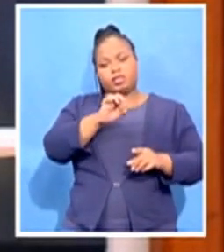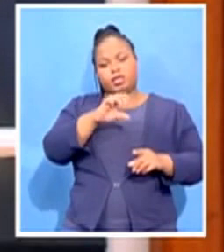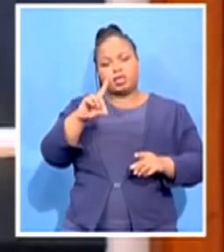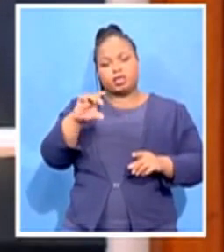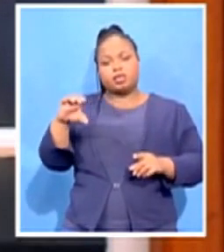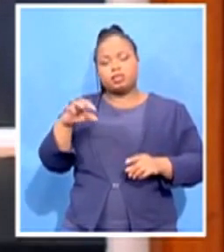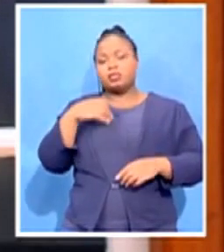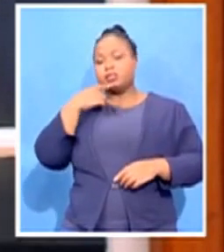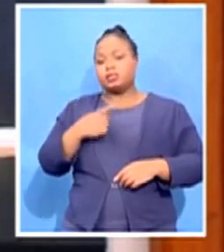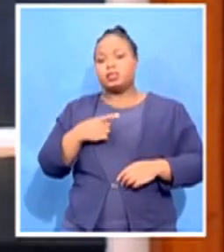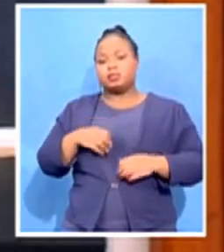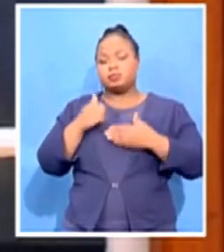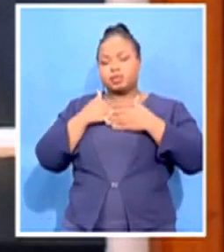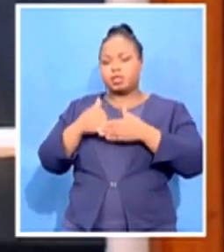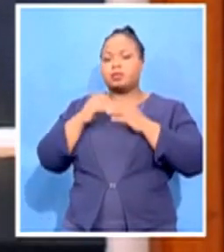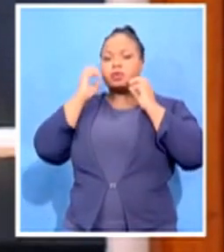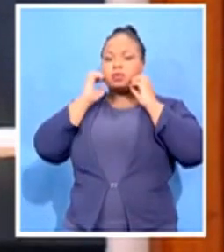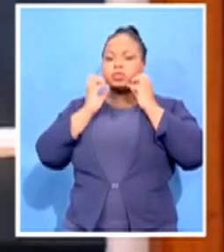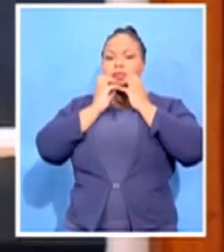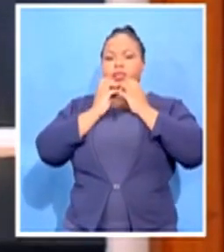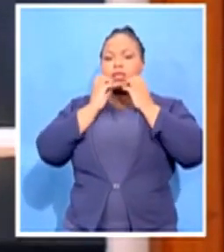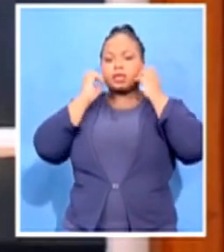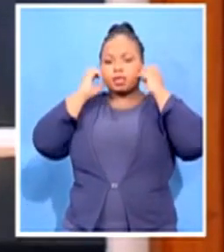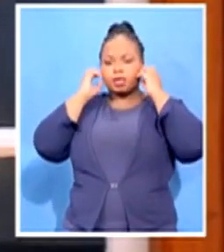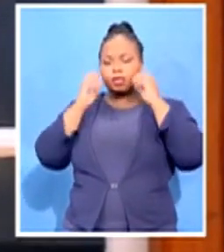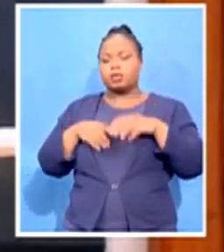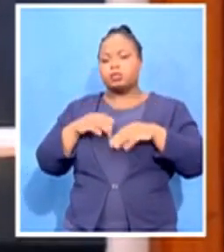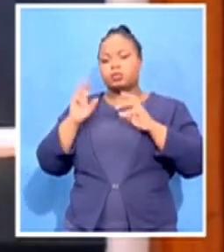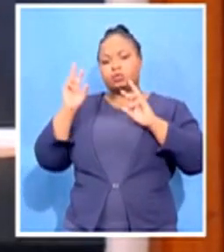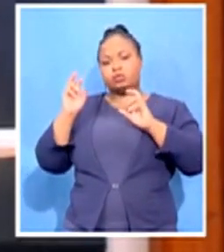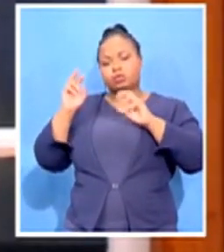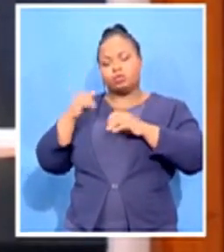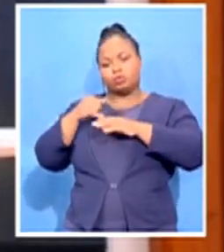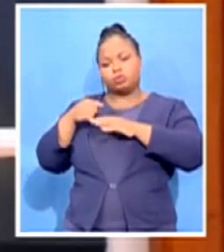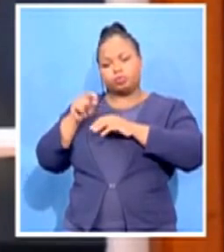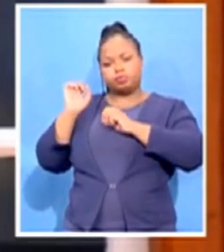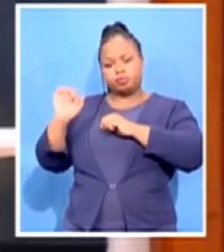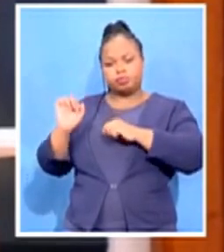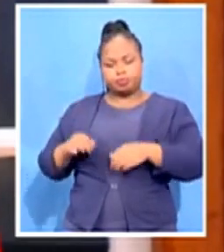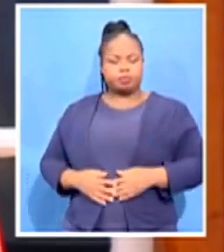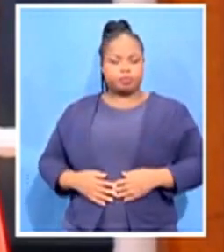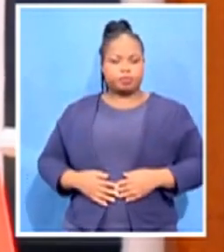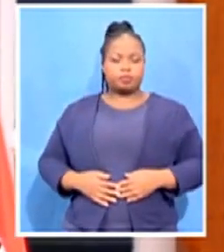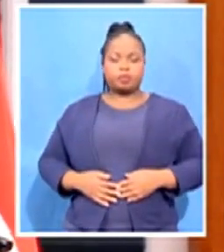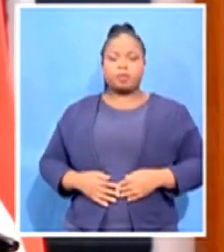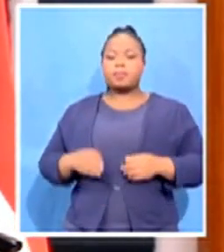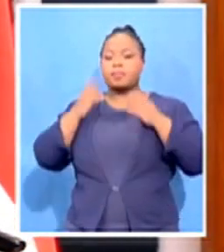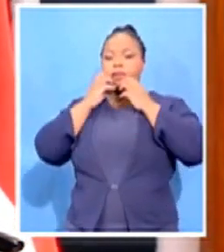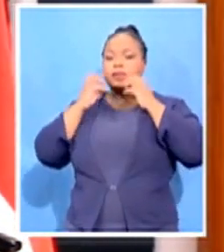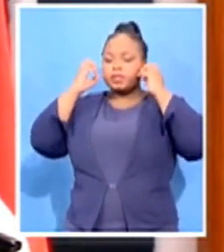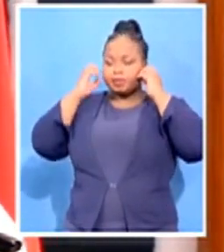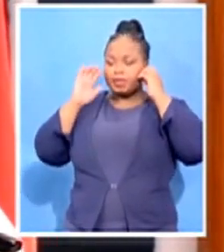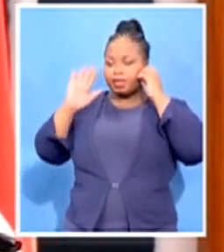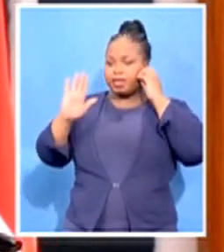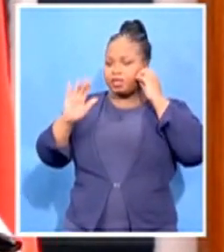a sister country in SADC, we're in support of the rule of law in Mozambique. We're